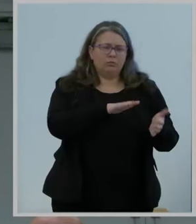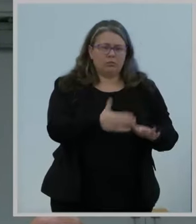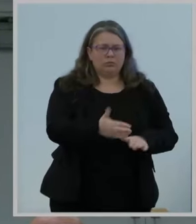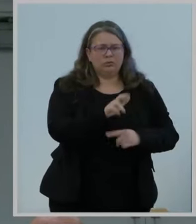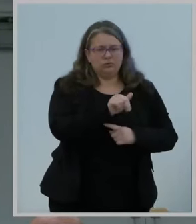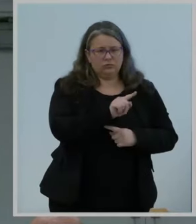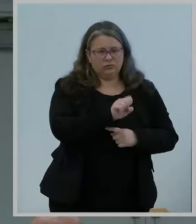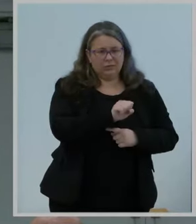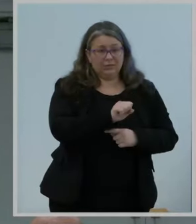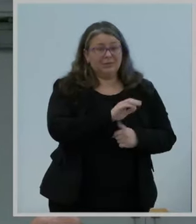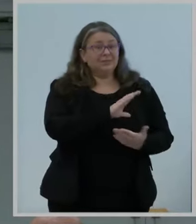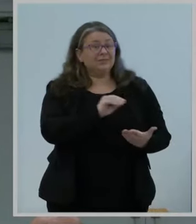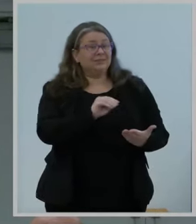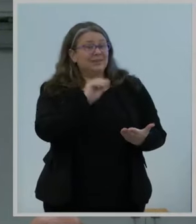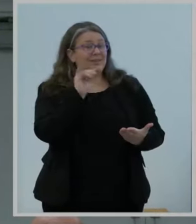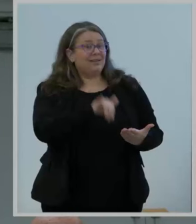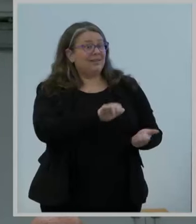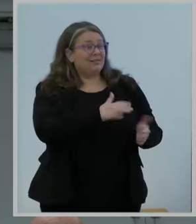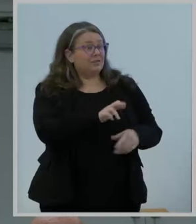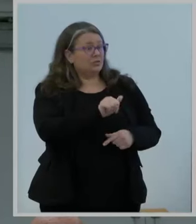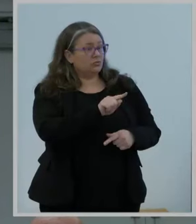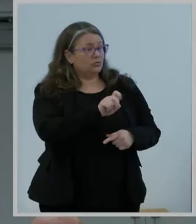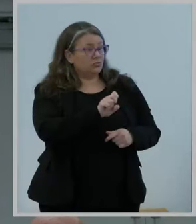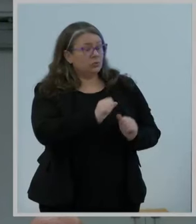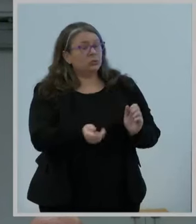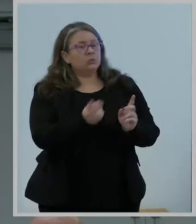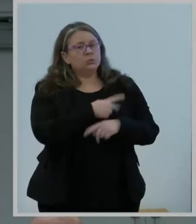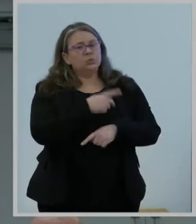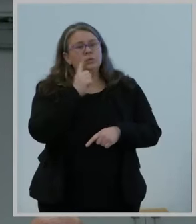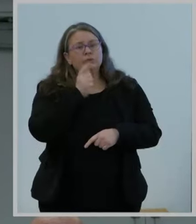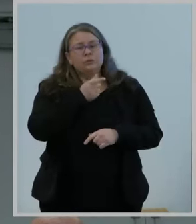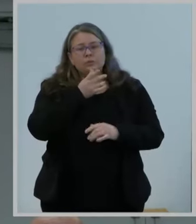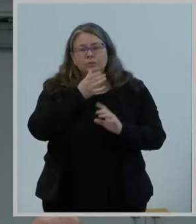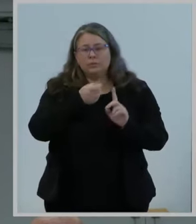in rural areas, and women from lower-income households.